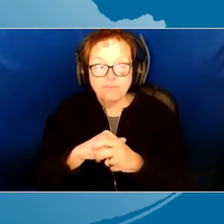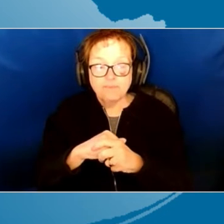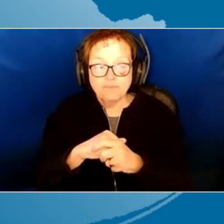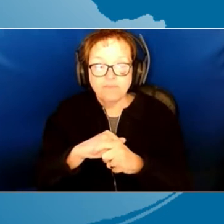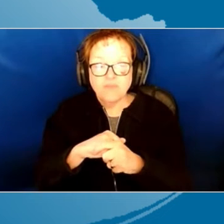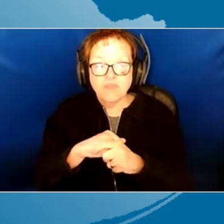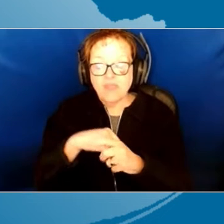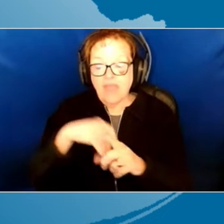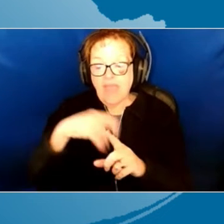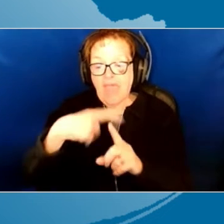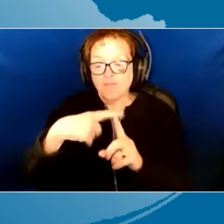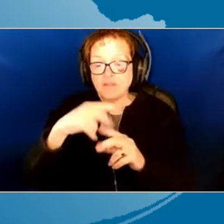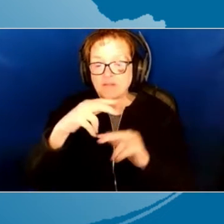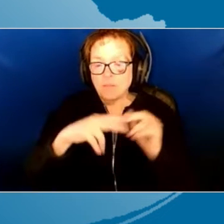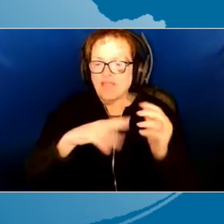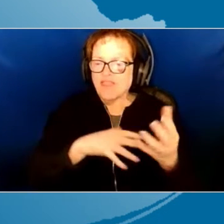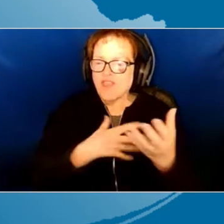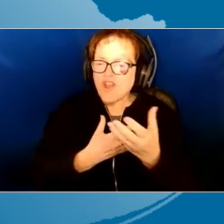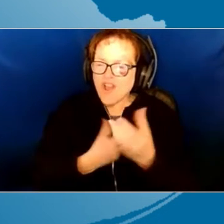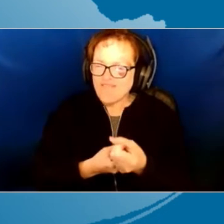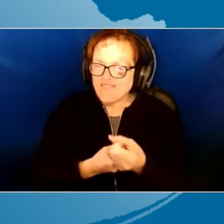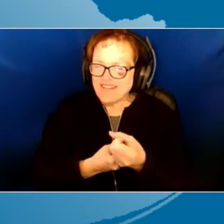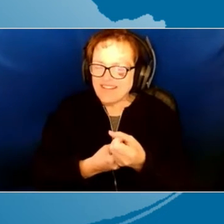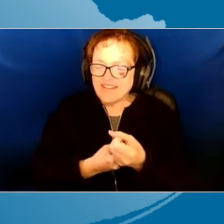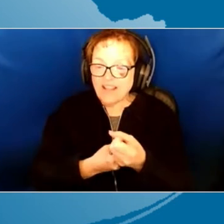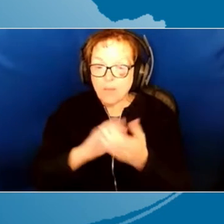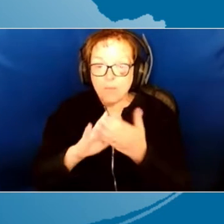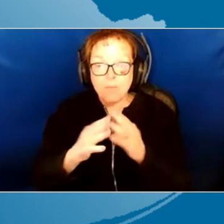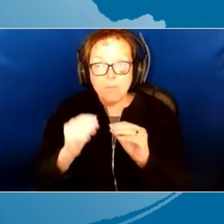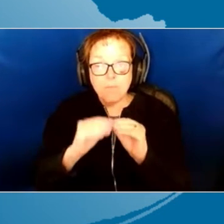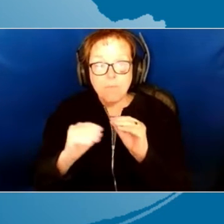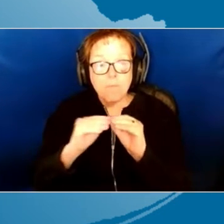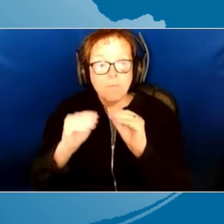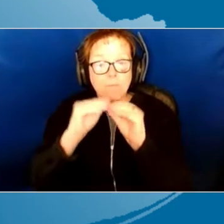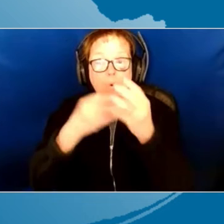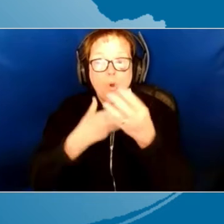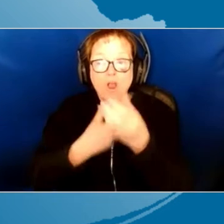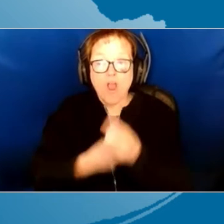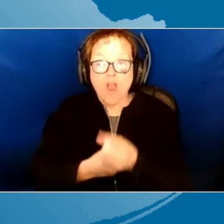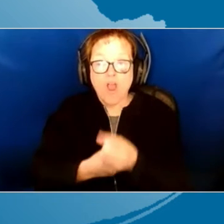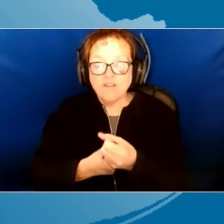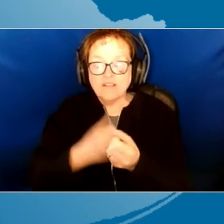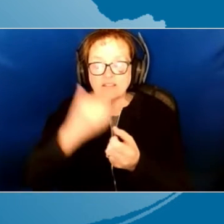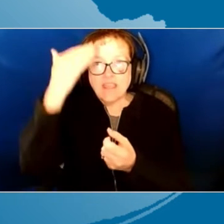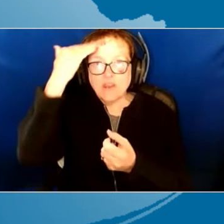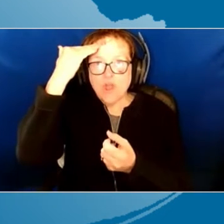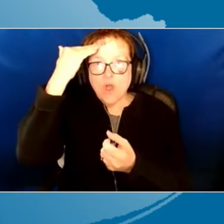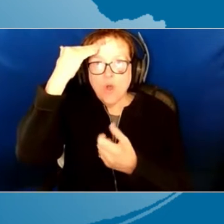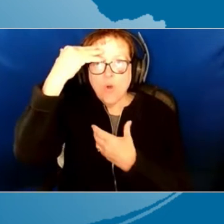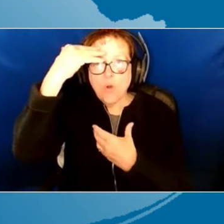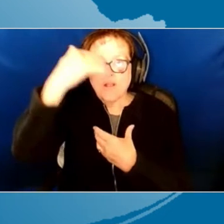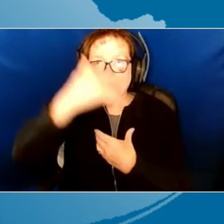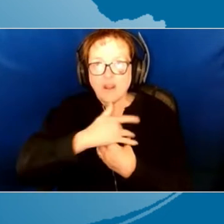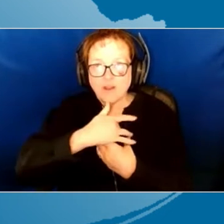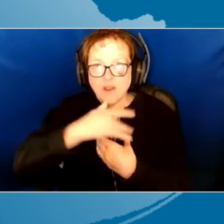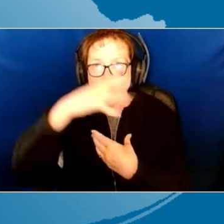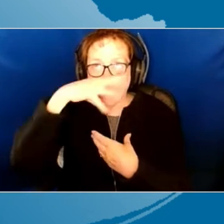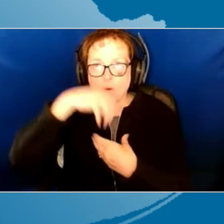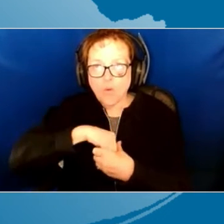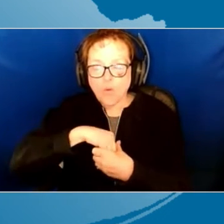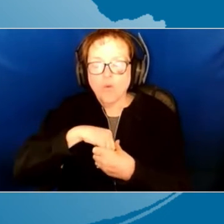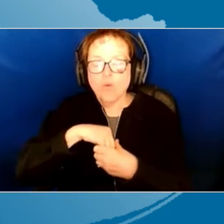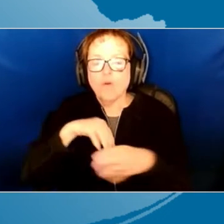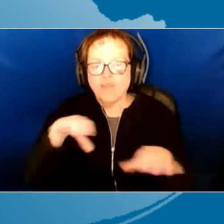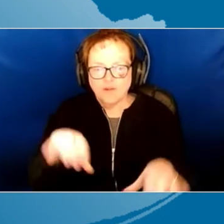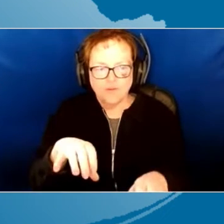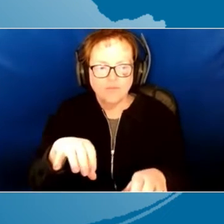confidence. It helps them to become more confident because they know that they know what to do. And then look down